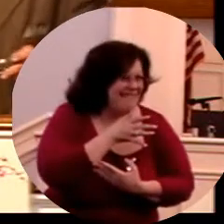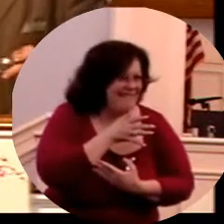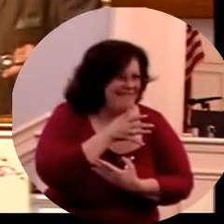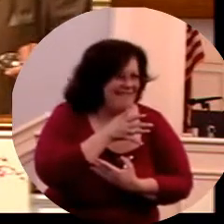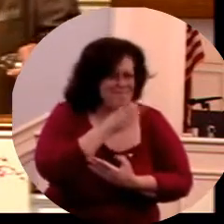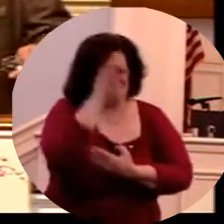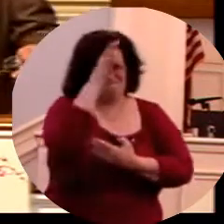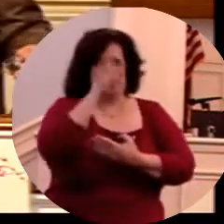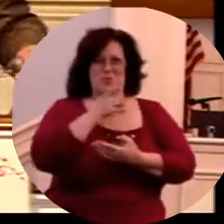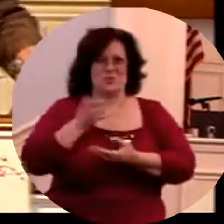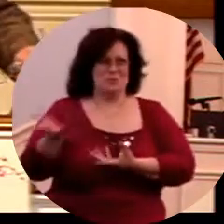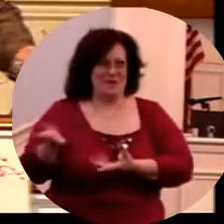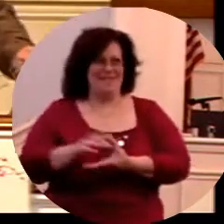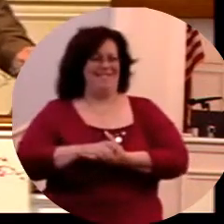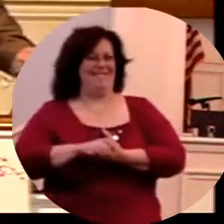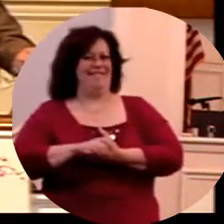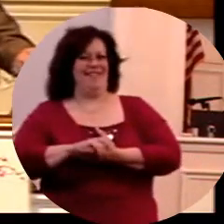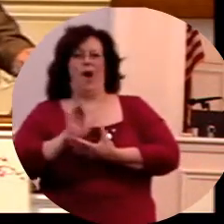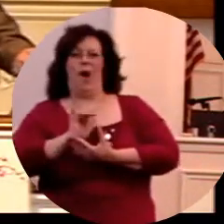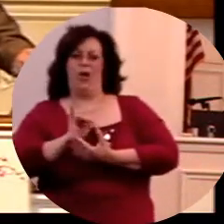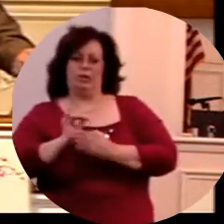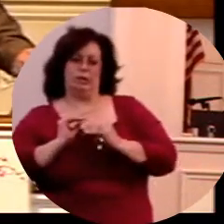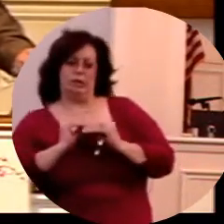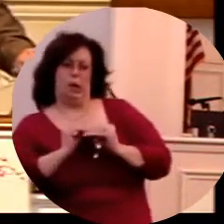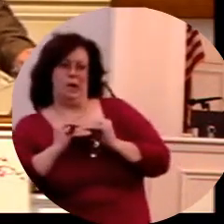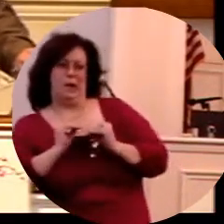but she nursed him spiritually.